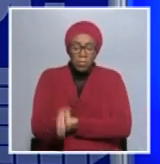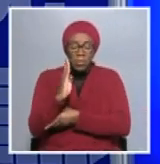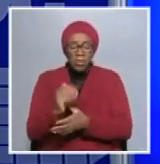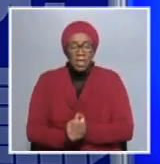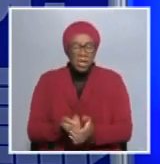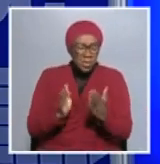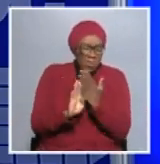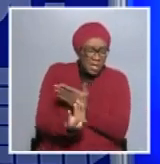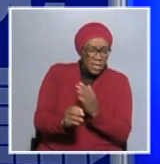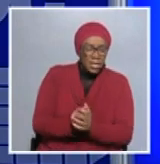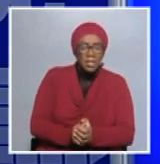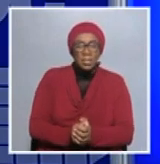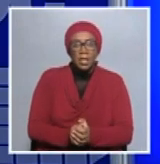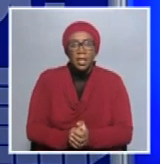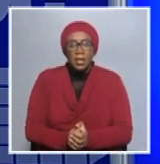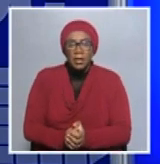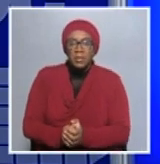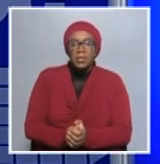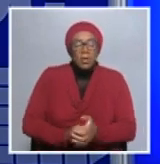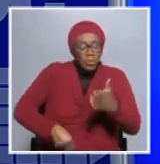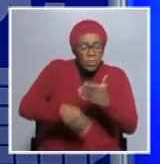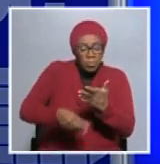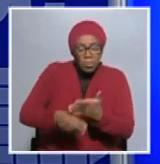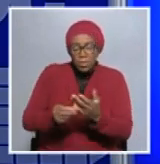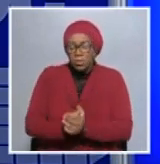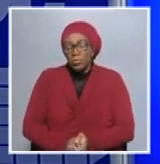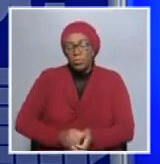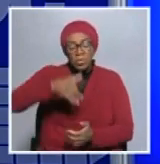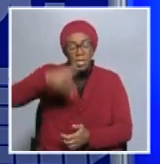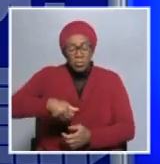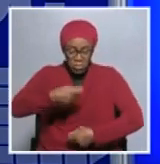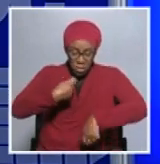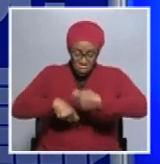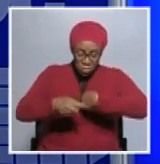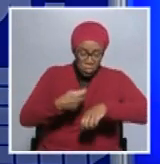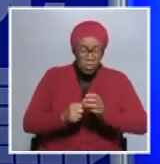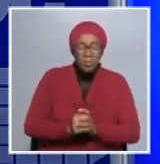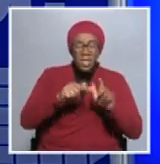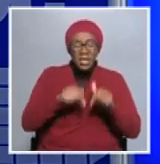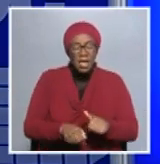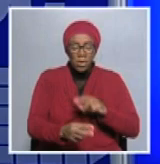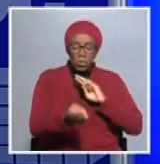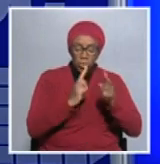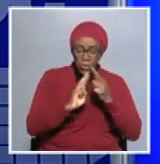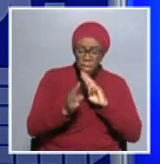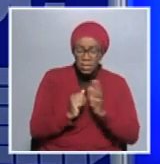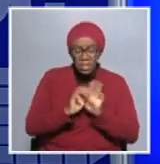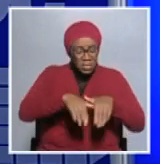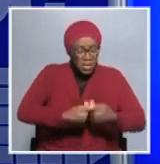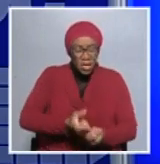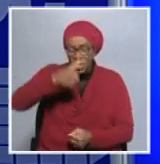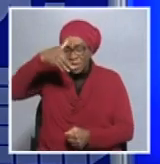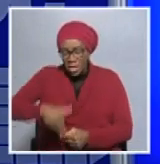compromise one of the biggest contributors to the Namibian economy. To weigh in on that and also touch on how Namibia has been exploring